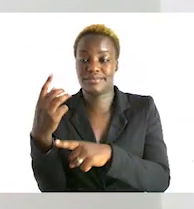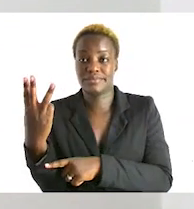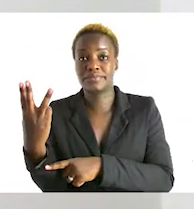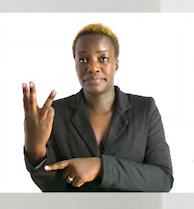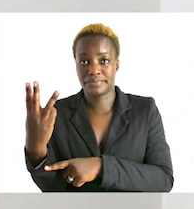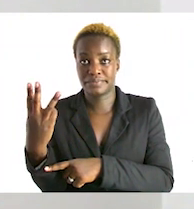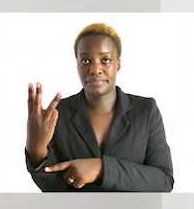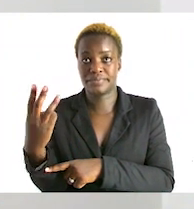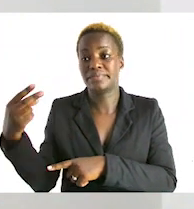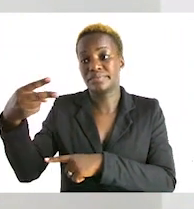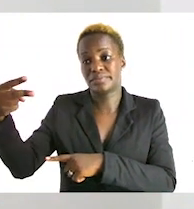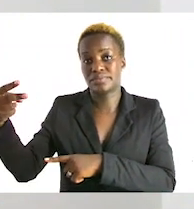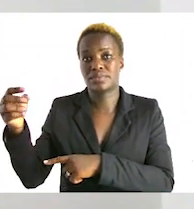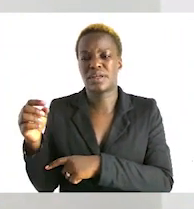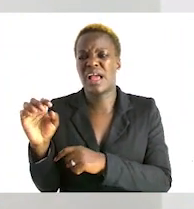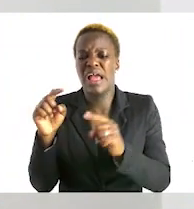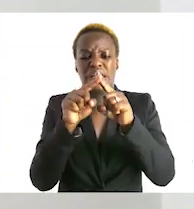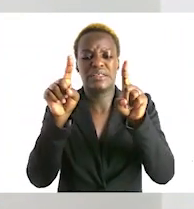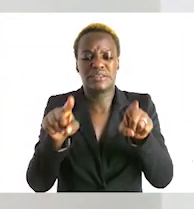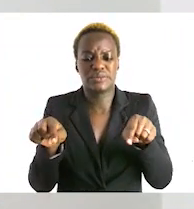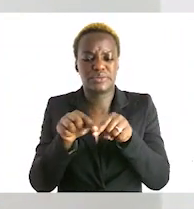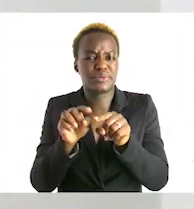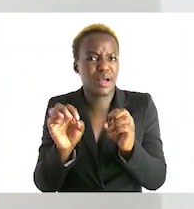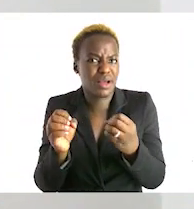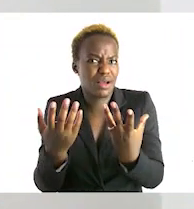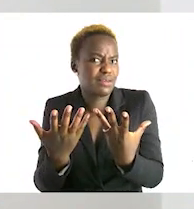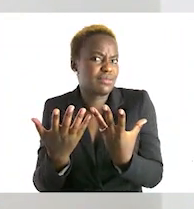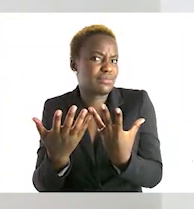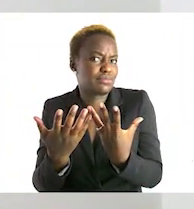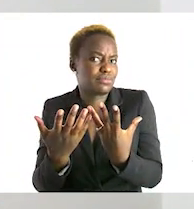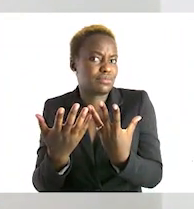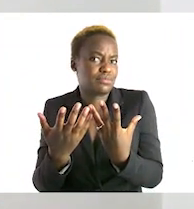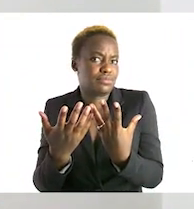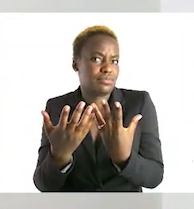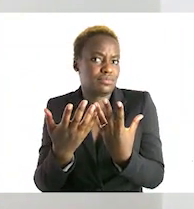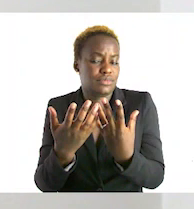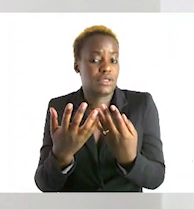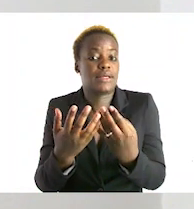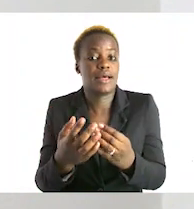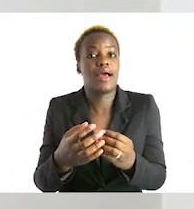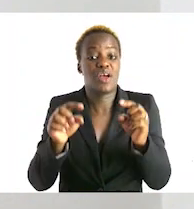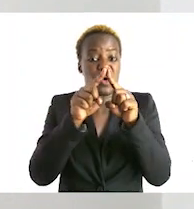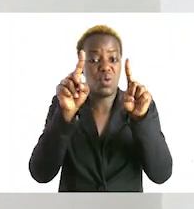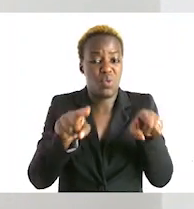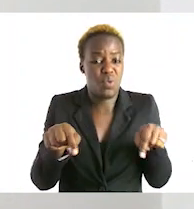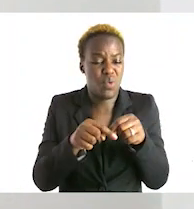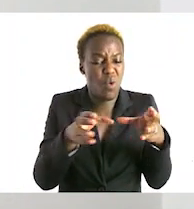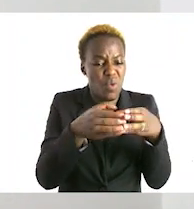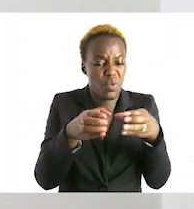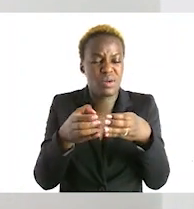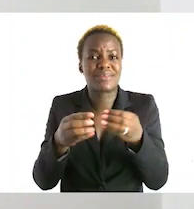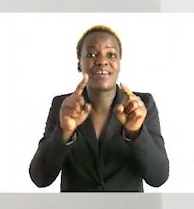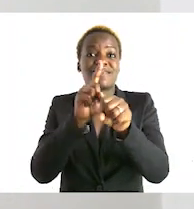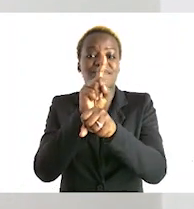how many boxes do we have or how many groups do we have the group is a number that normally appears here first now